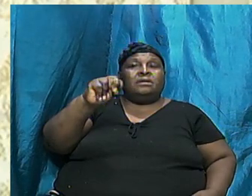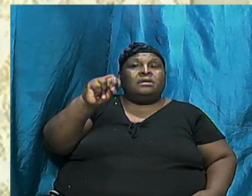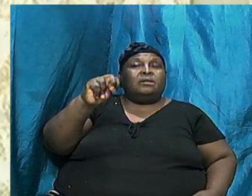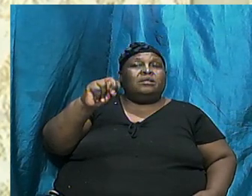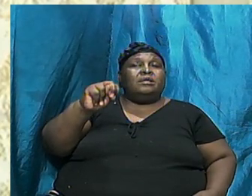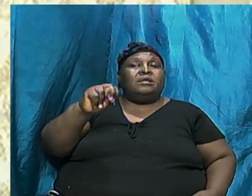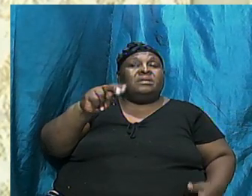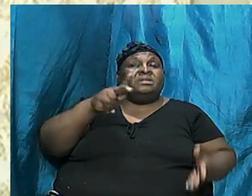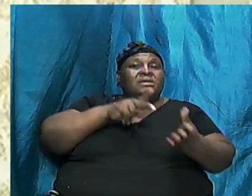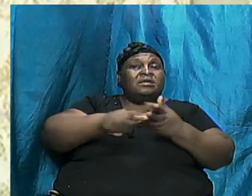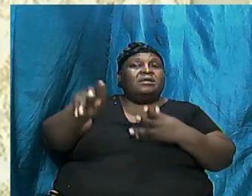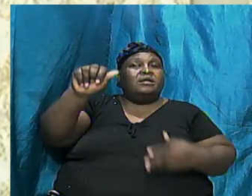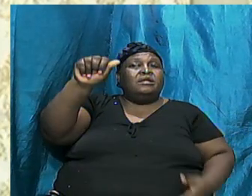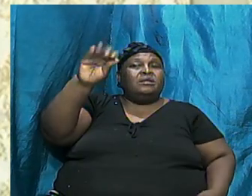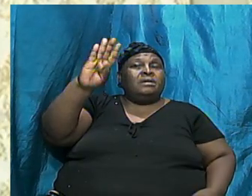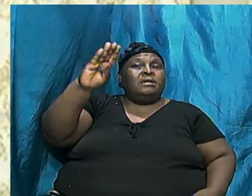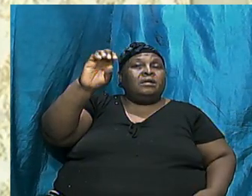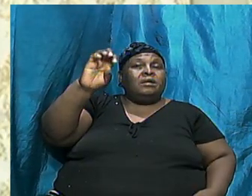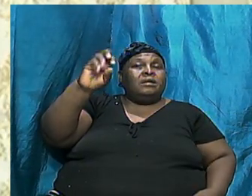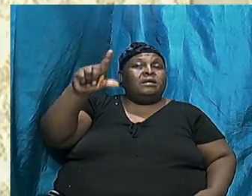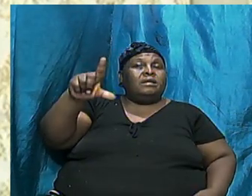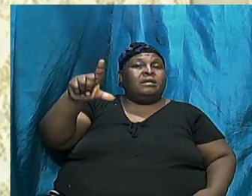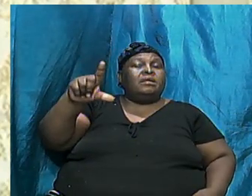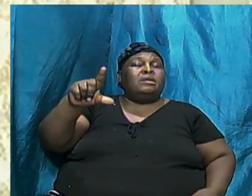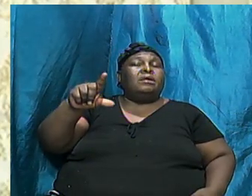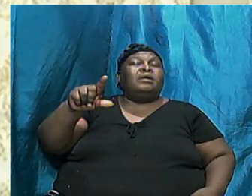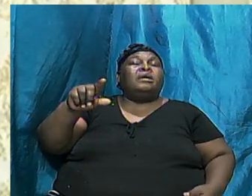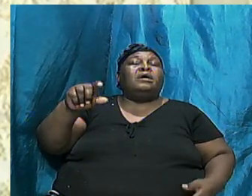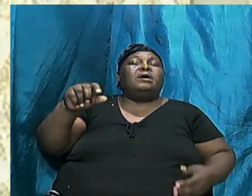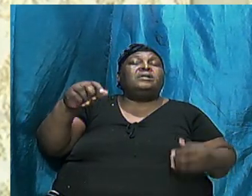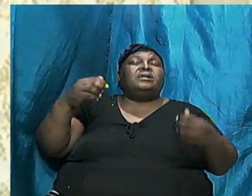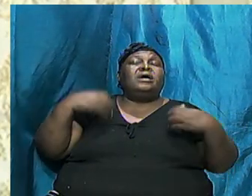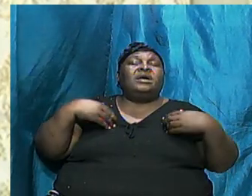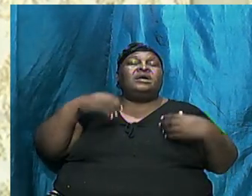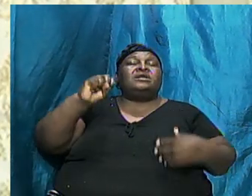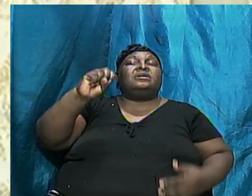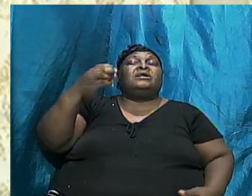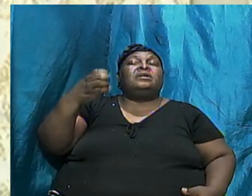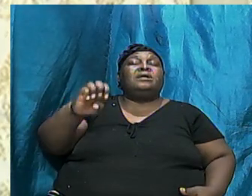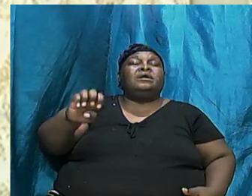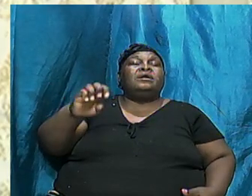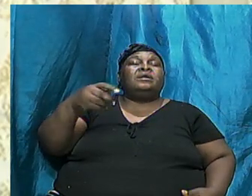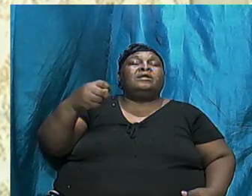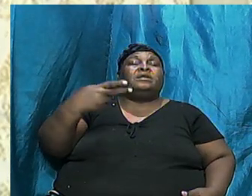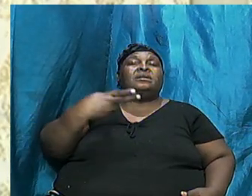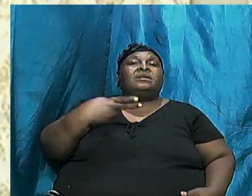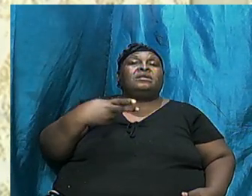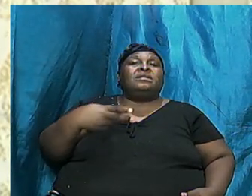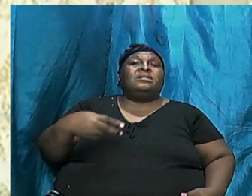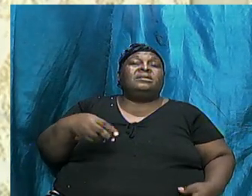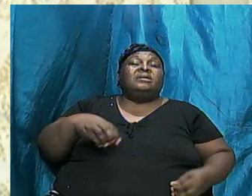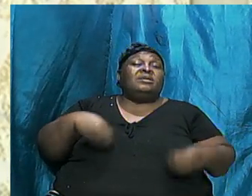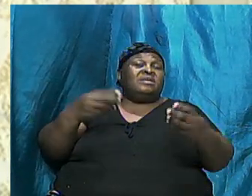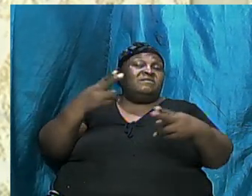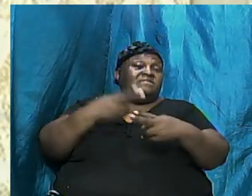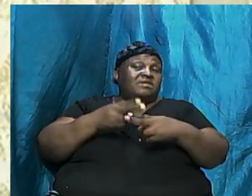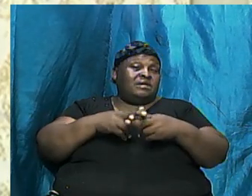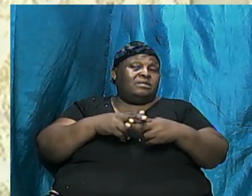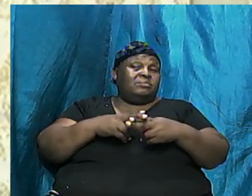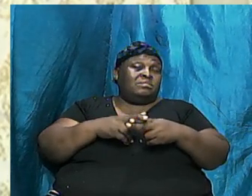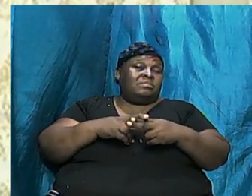Killed Abel But Then Adam Had Seth And Then They Had Children And They Gave The Names Coming Down And Methusel And All The Others